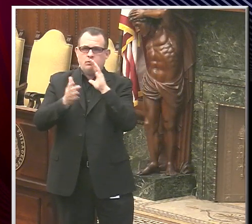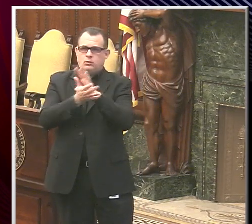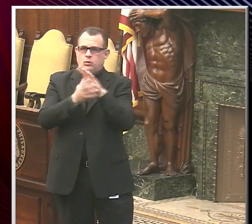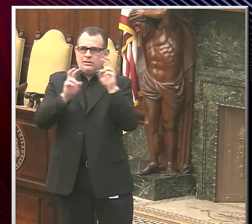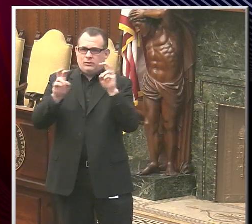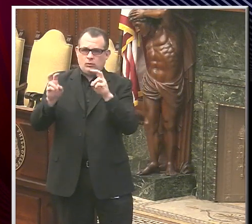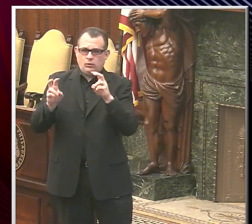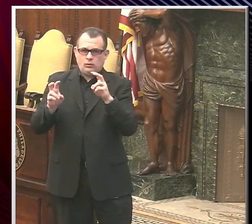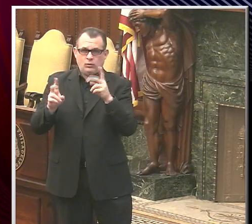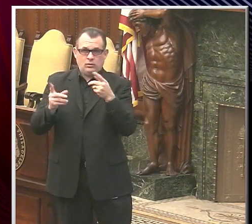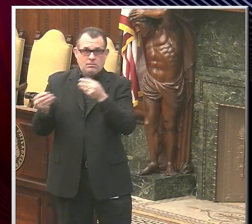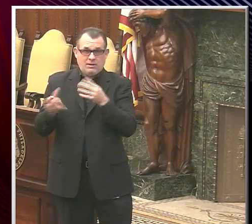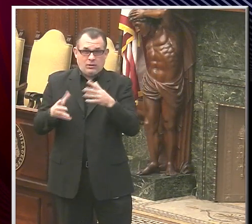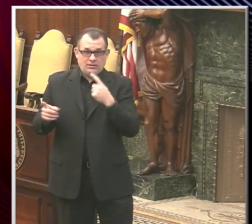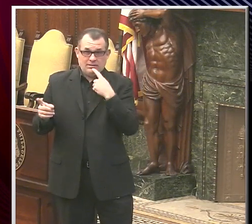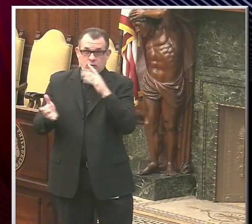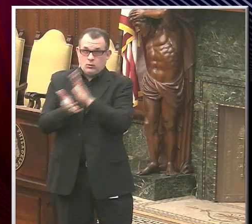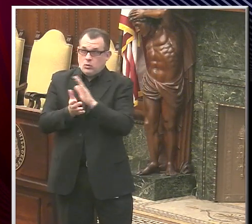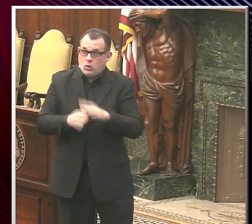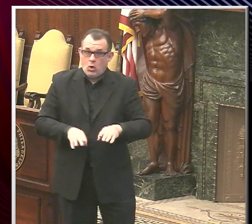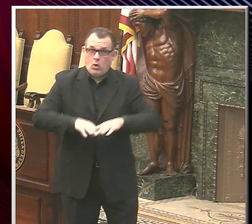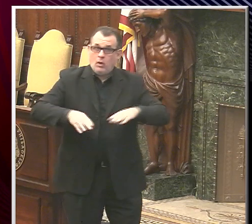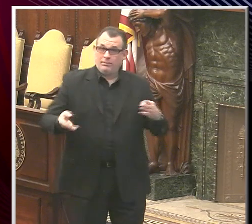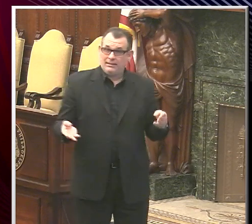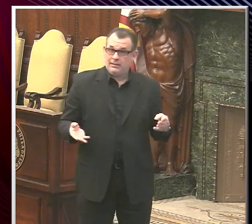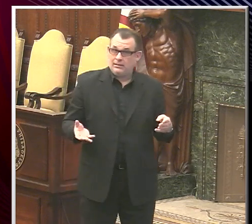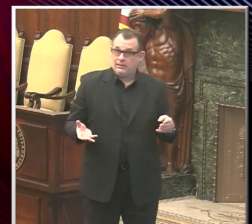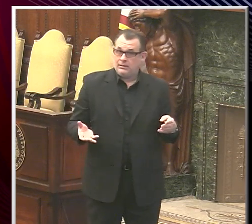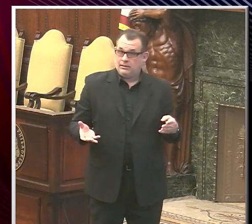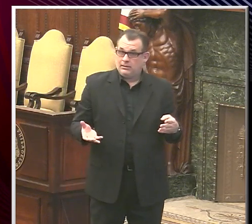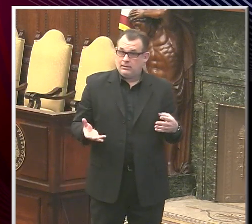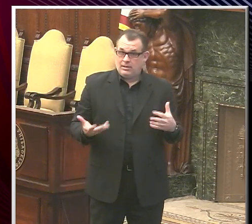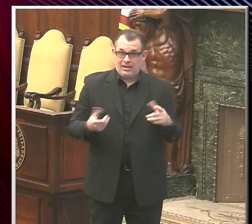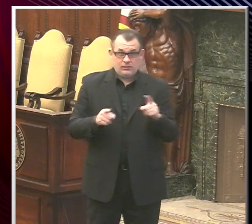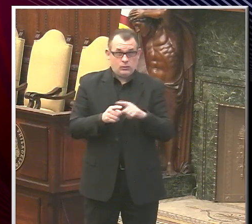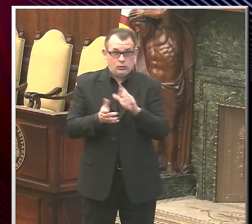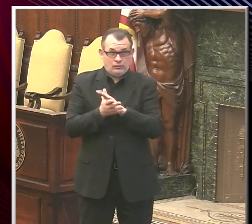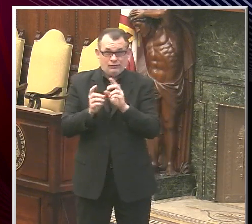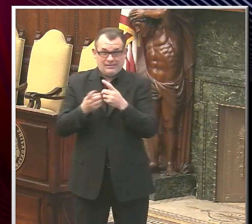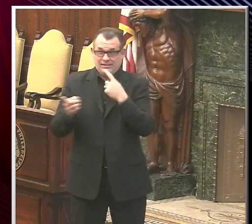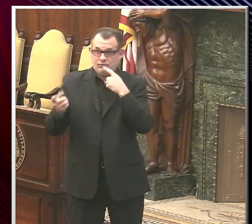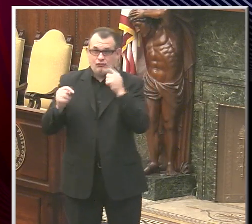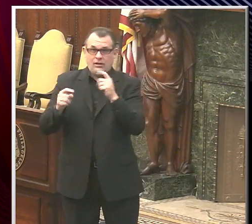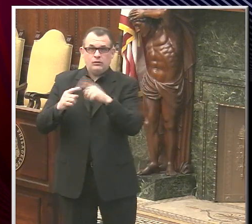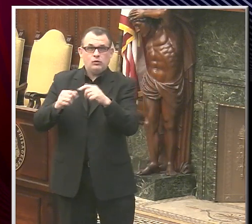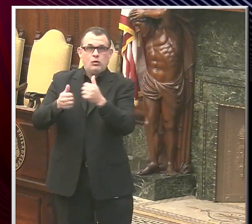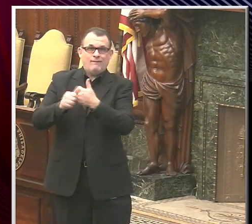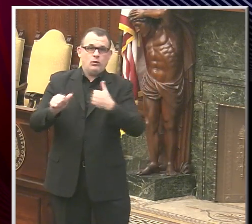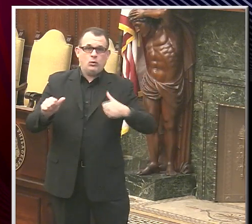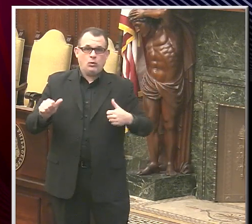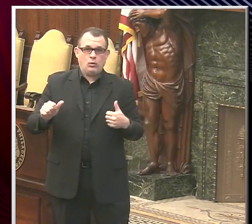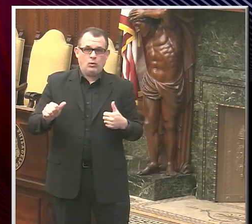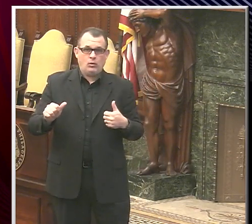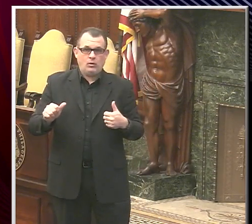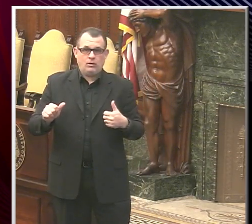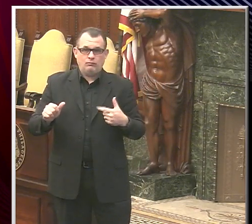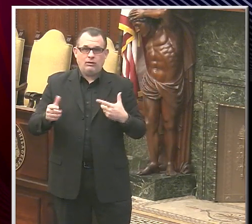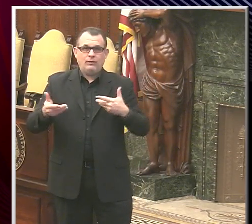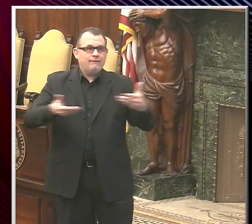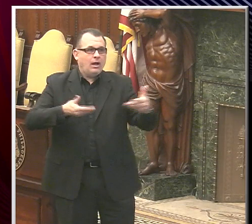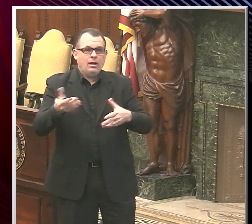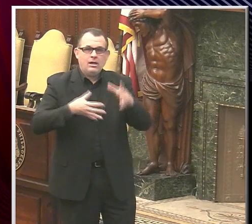mediator does say schools can reopen as, as the district is trying to, what can you do to convince parents or teachers